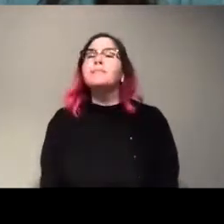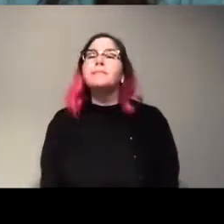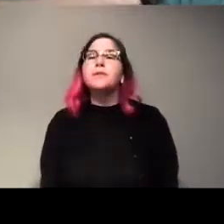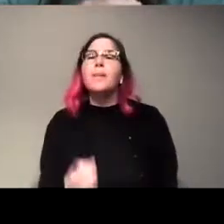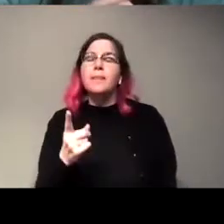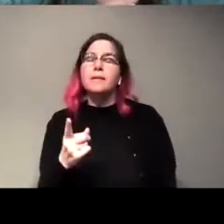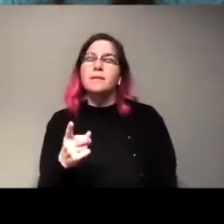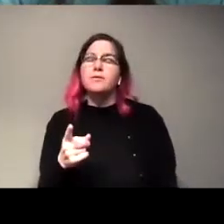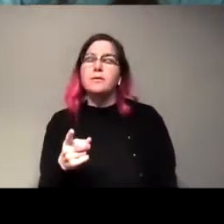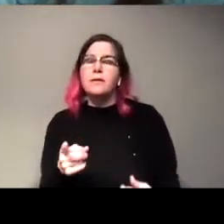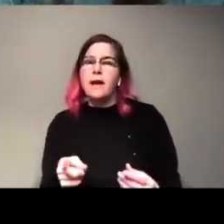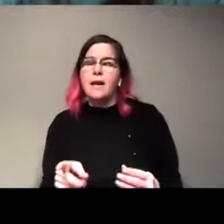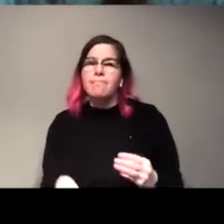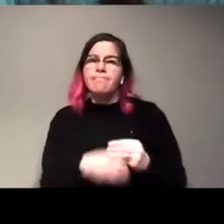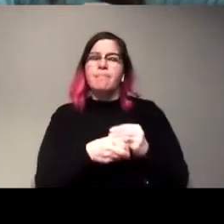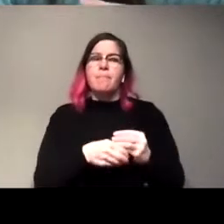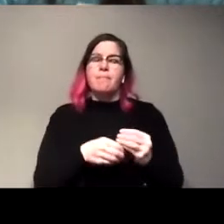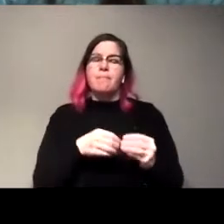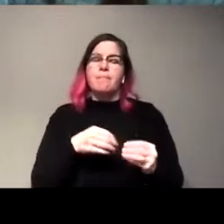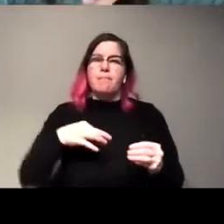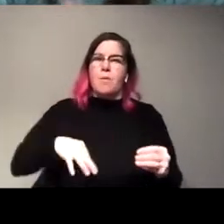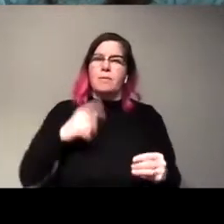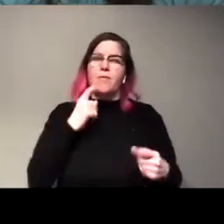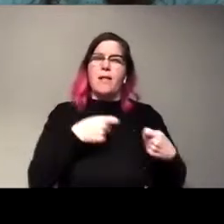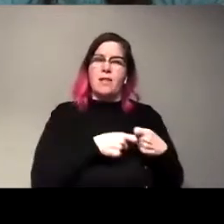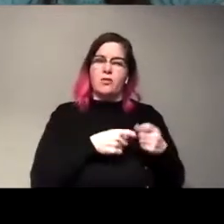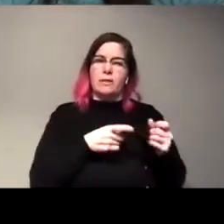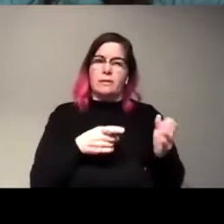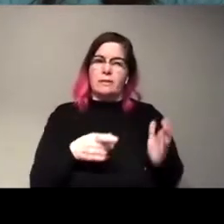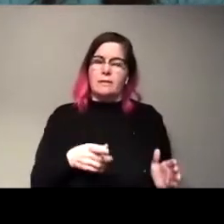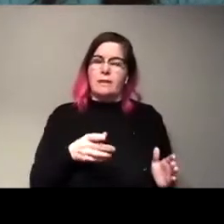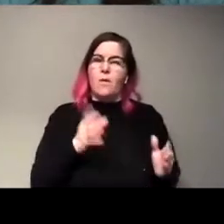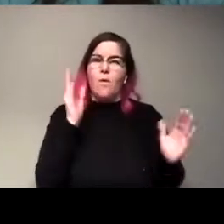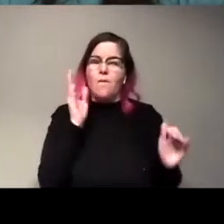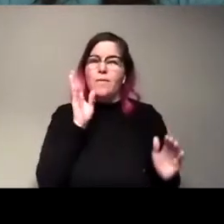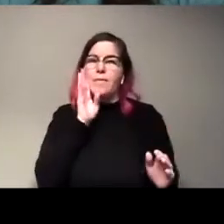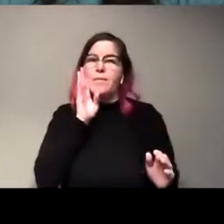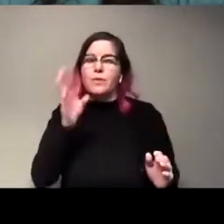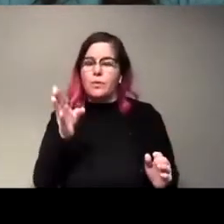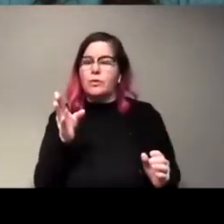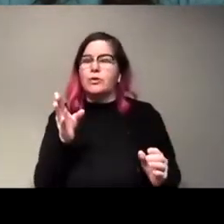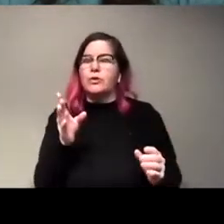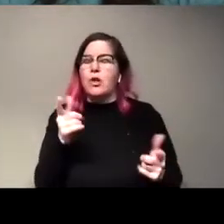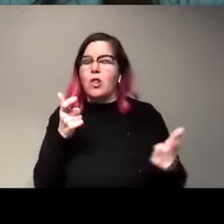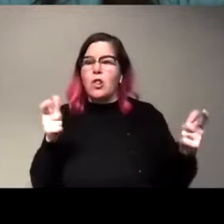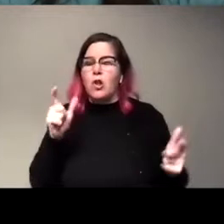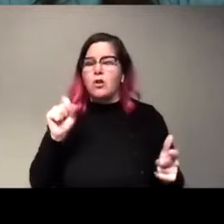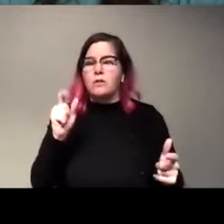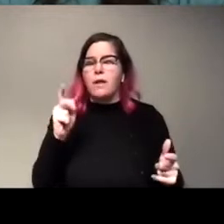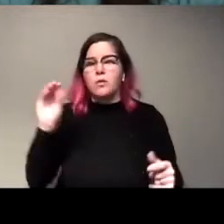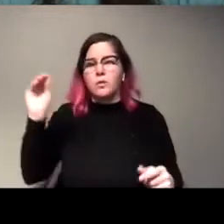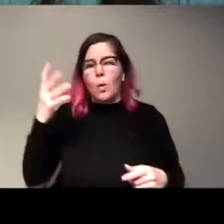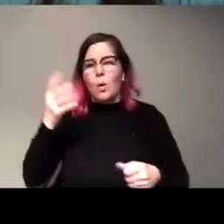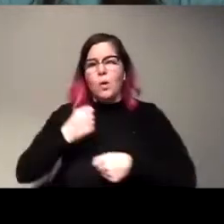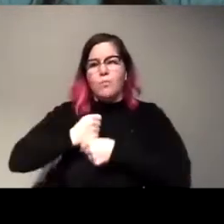electricity side. This is like, uh, you know, hopefully in the future we can have like large scale solar production